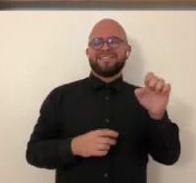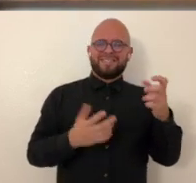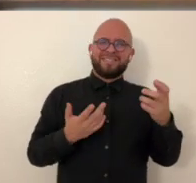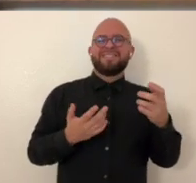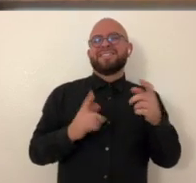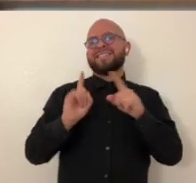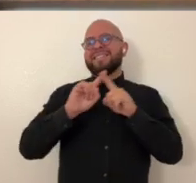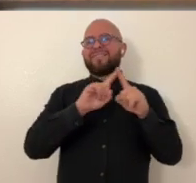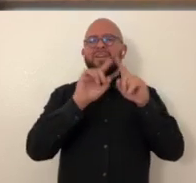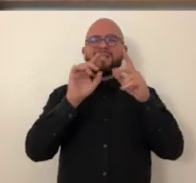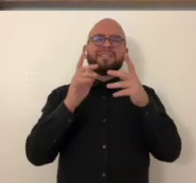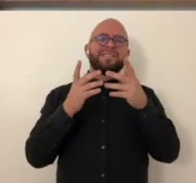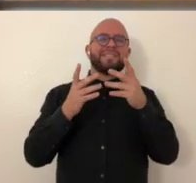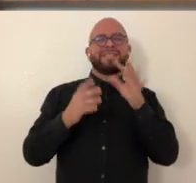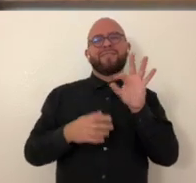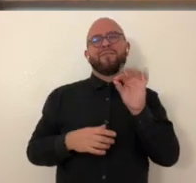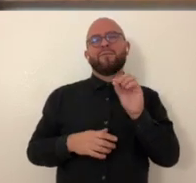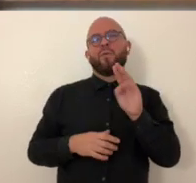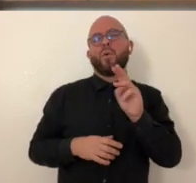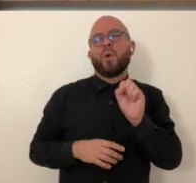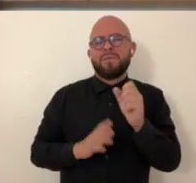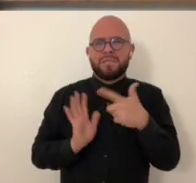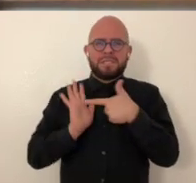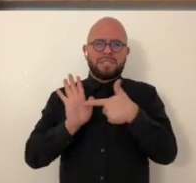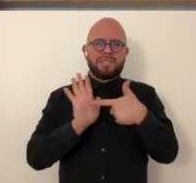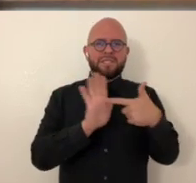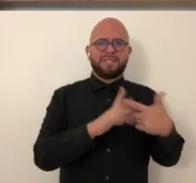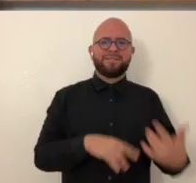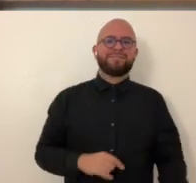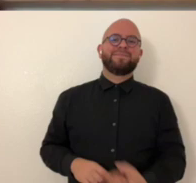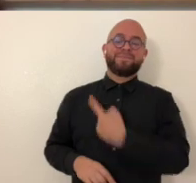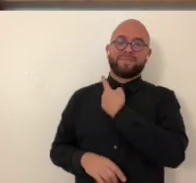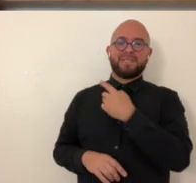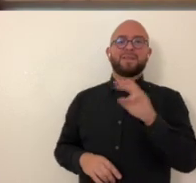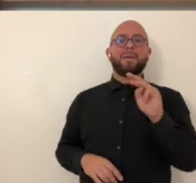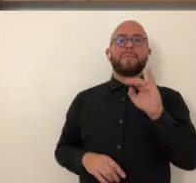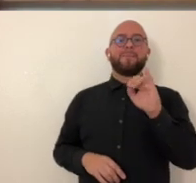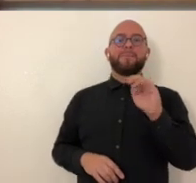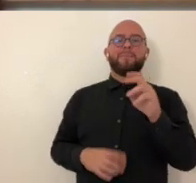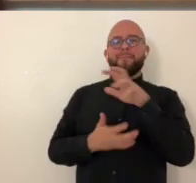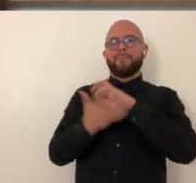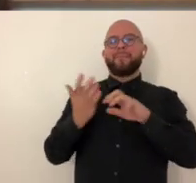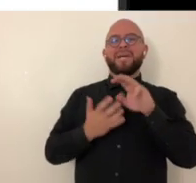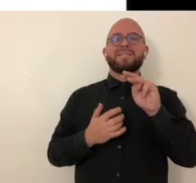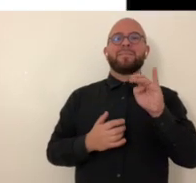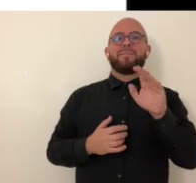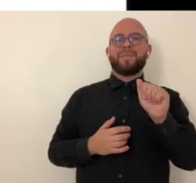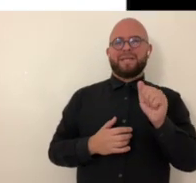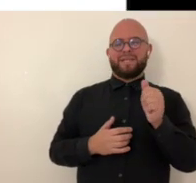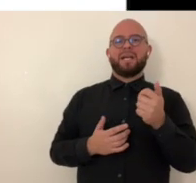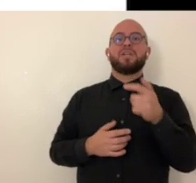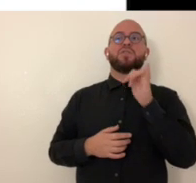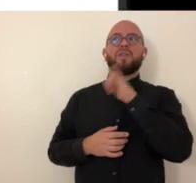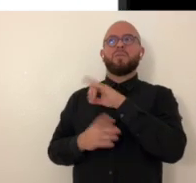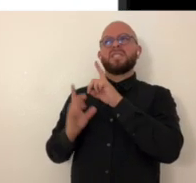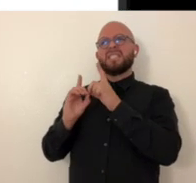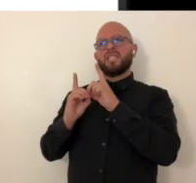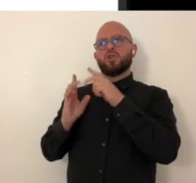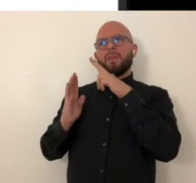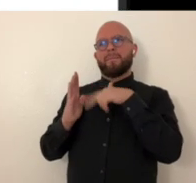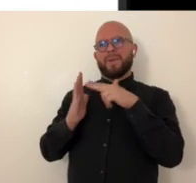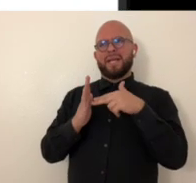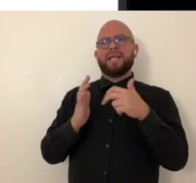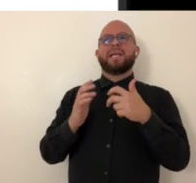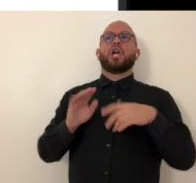interpreting the goddess in all of her various forms so here we go so this was a mixed media